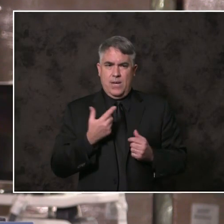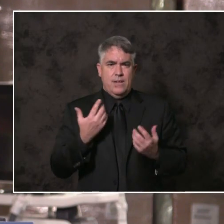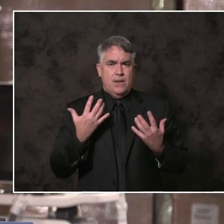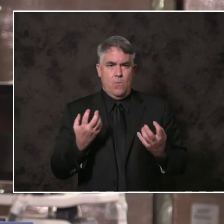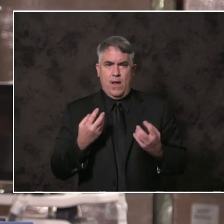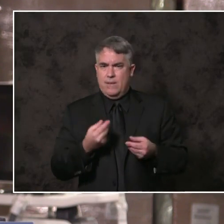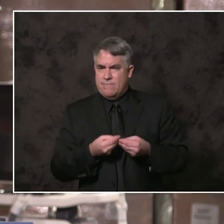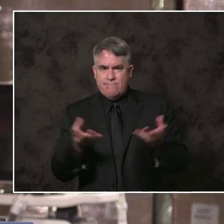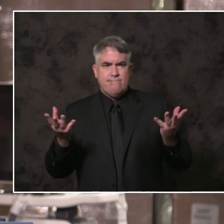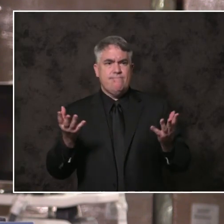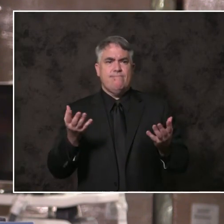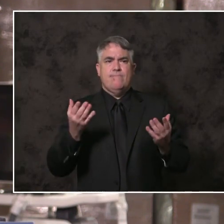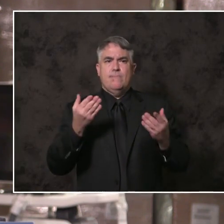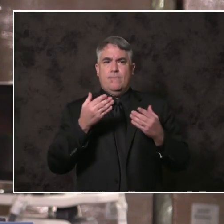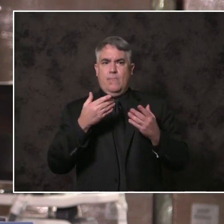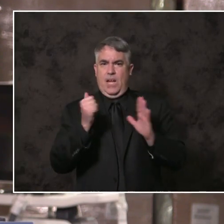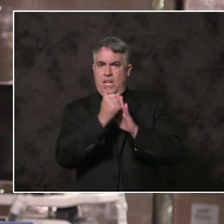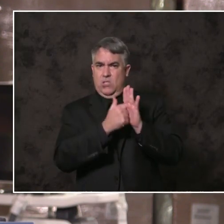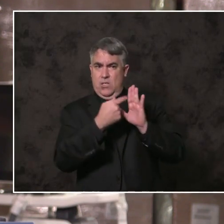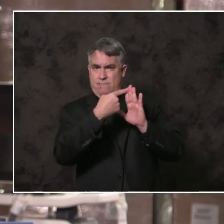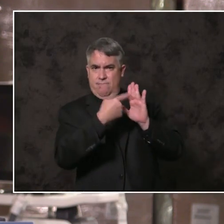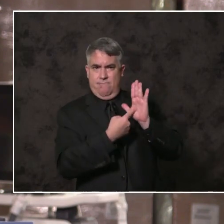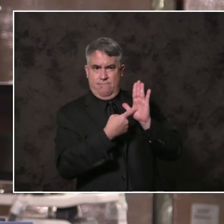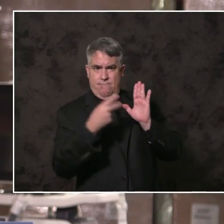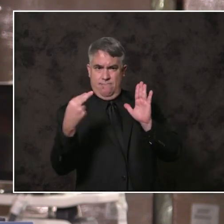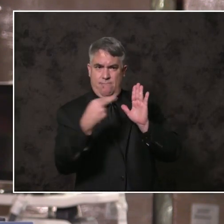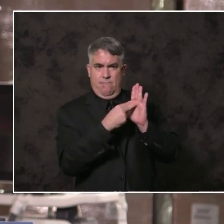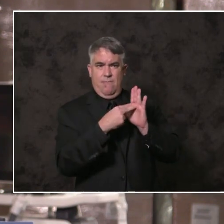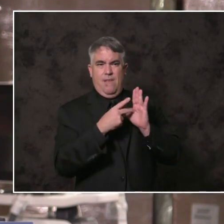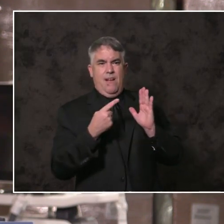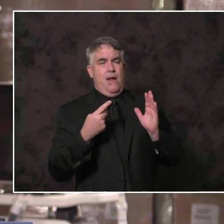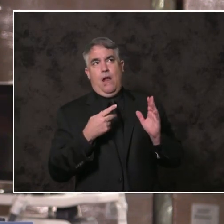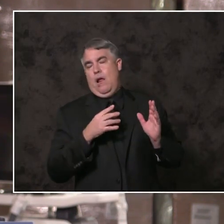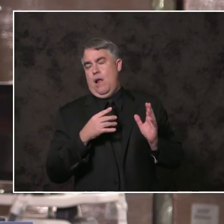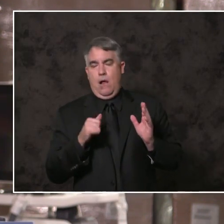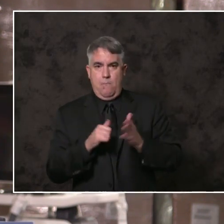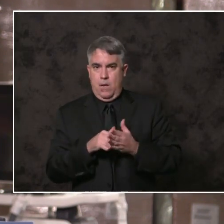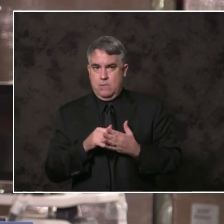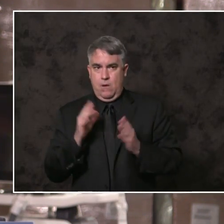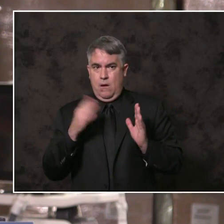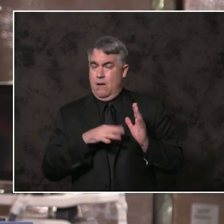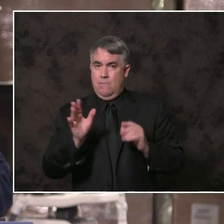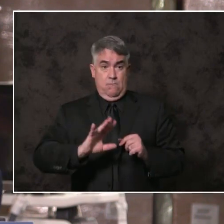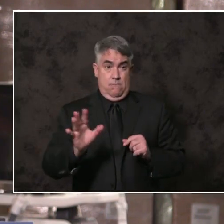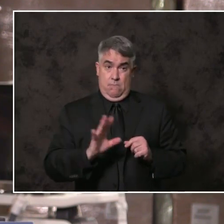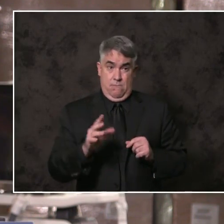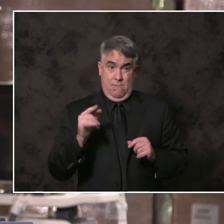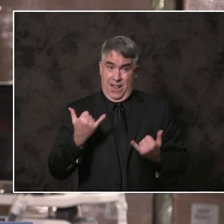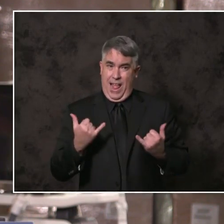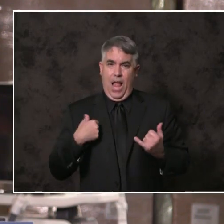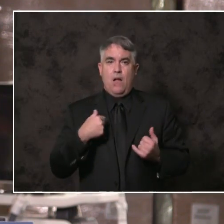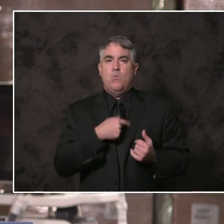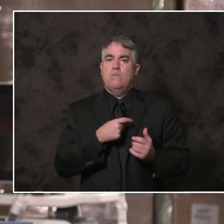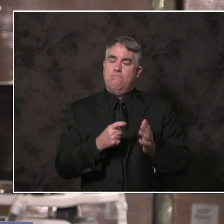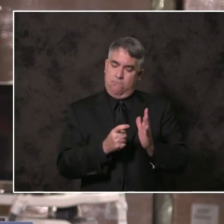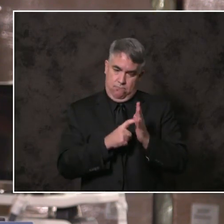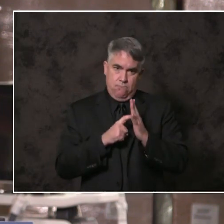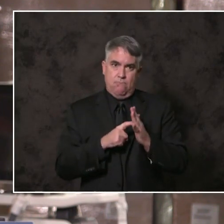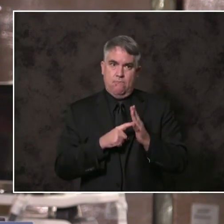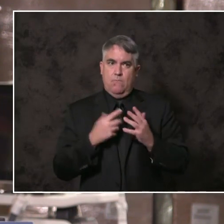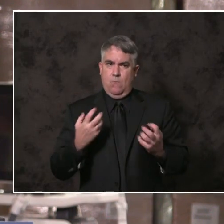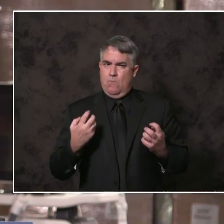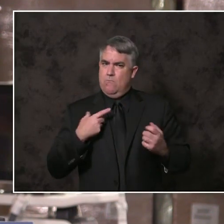agenda, some will say too ambitious. But the moment requires it. And we are ready to lead.